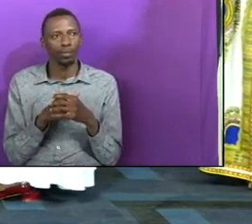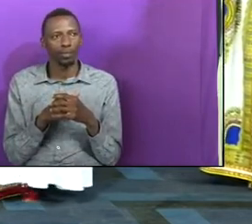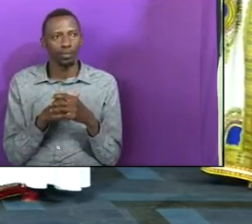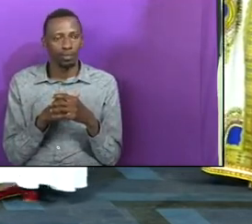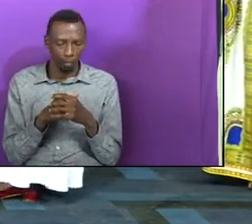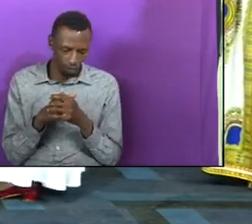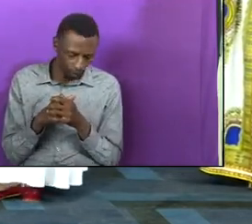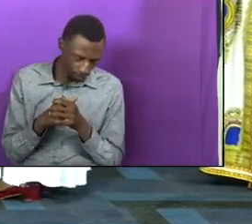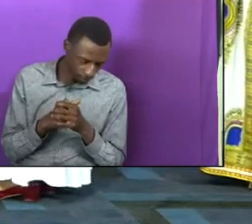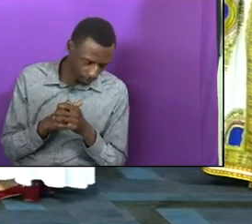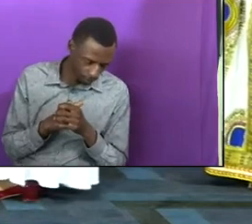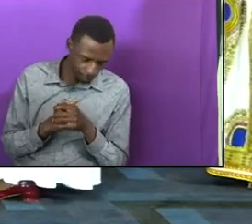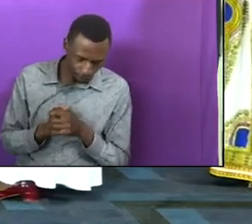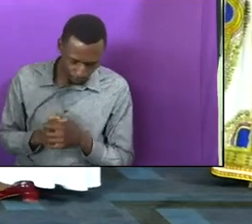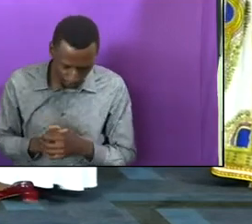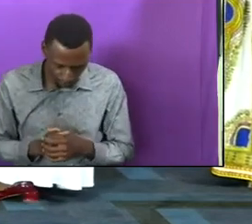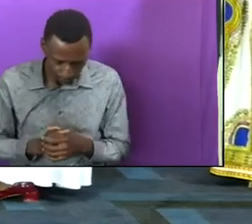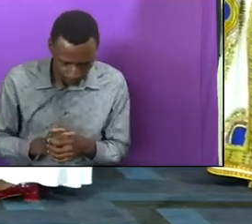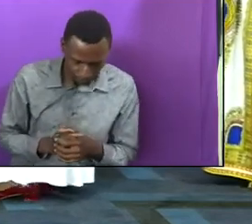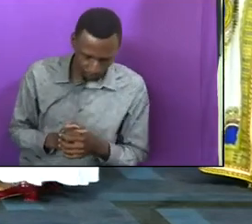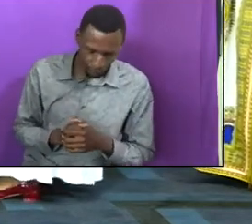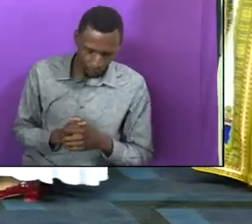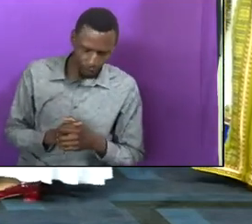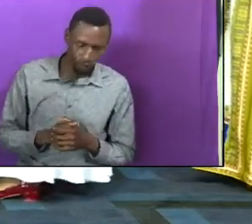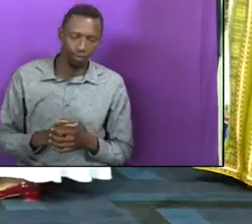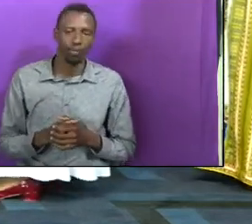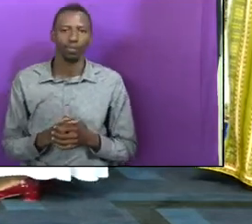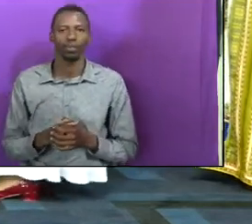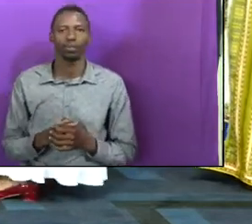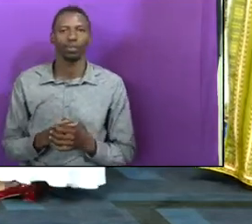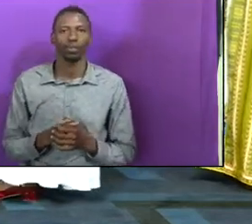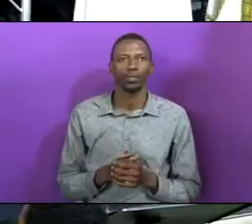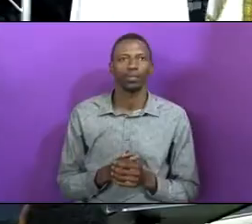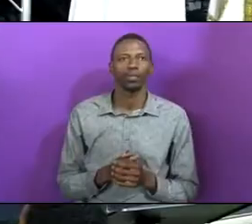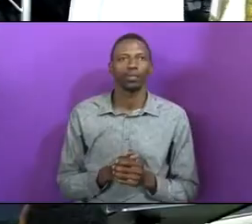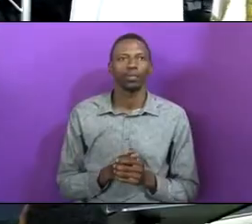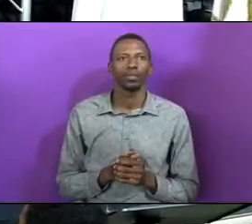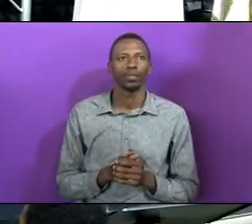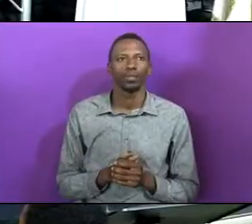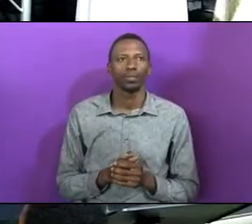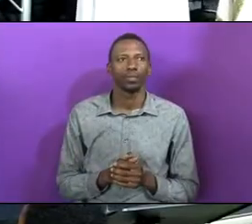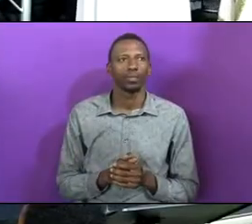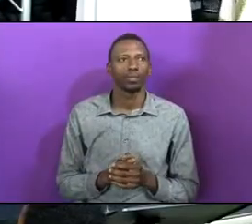to come. Those all, those who want to be baptized, come next to Pastor.